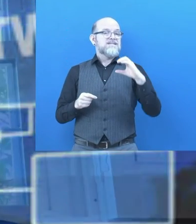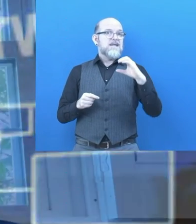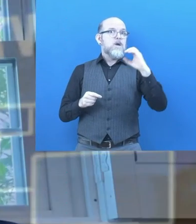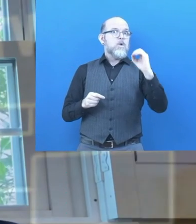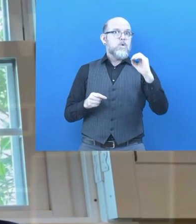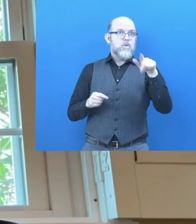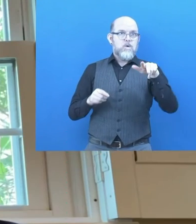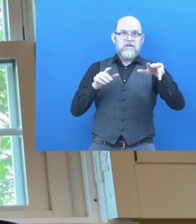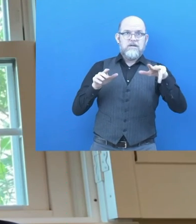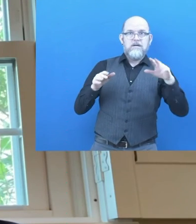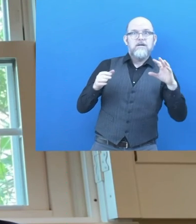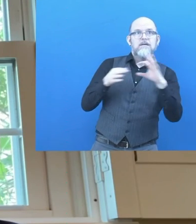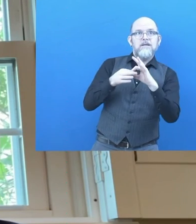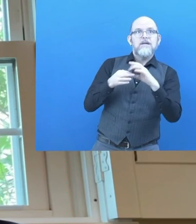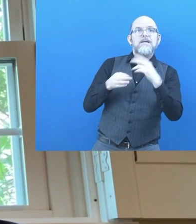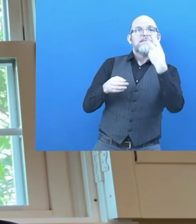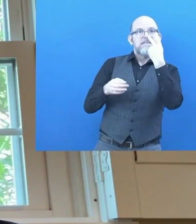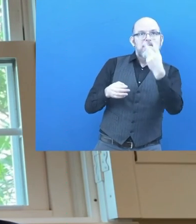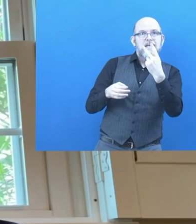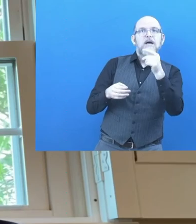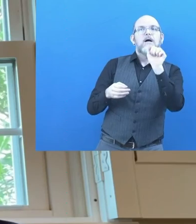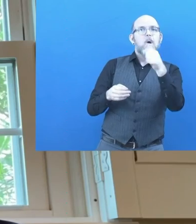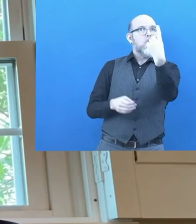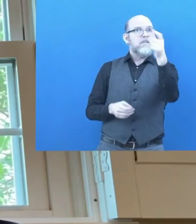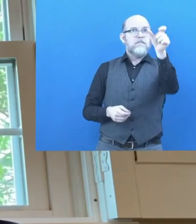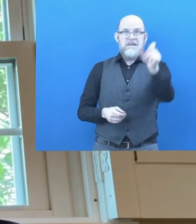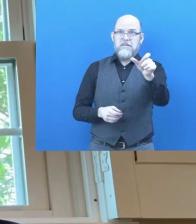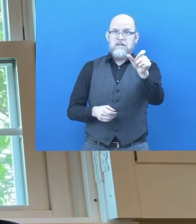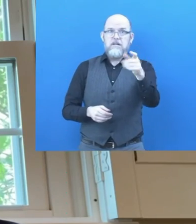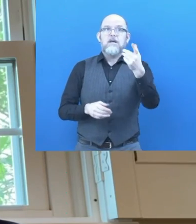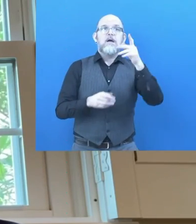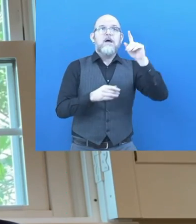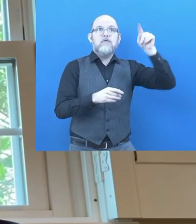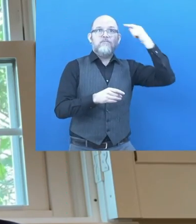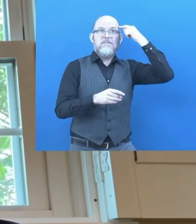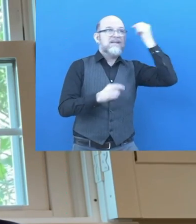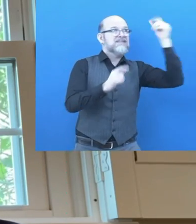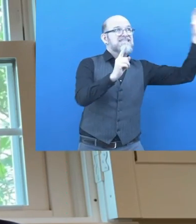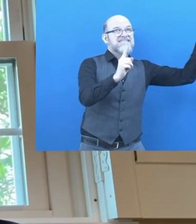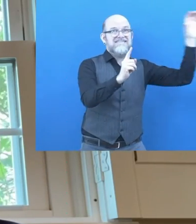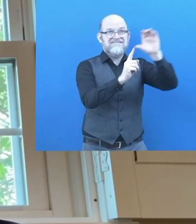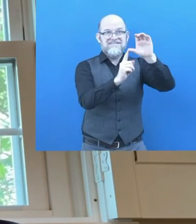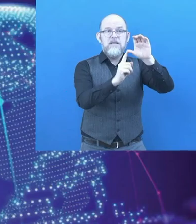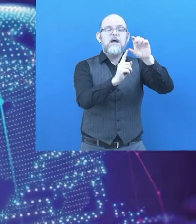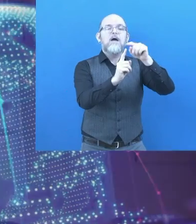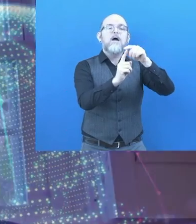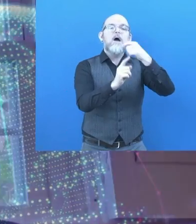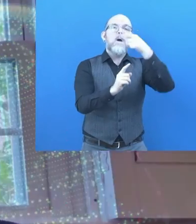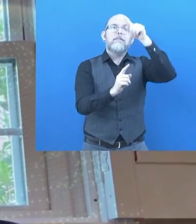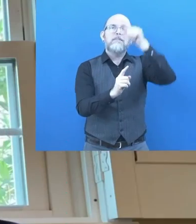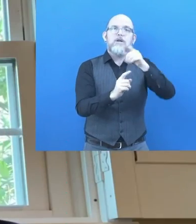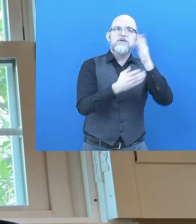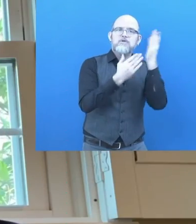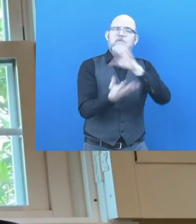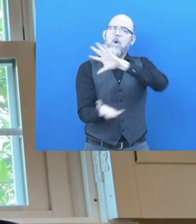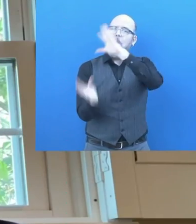payment for each participant and taking the financial risk for providing services within that rate. We are